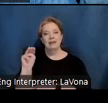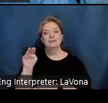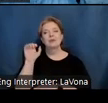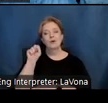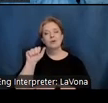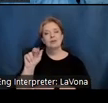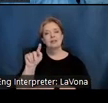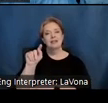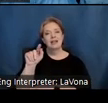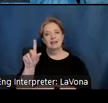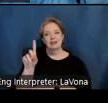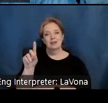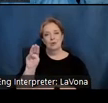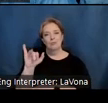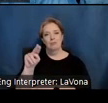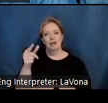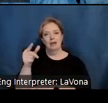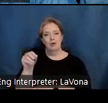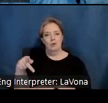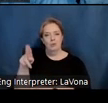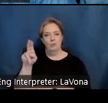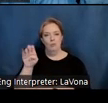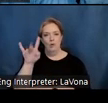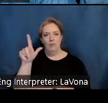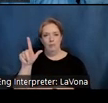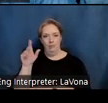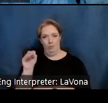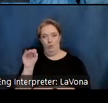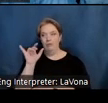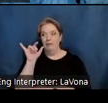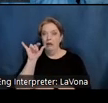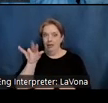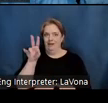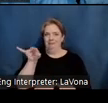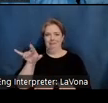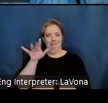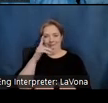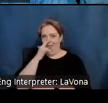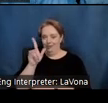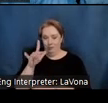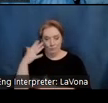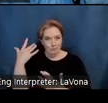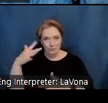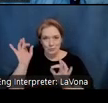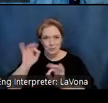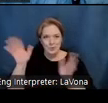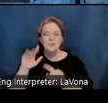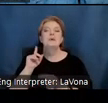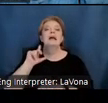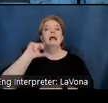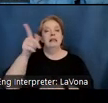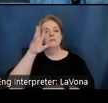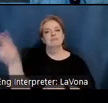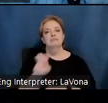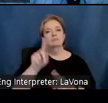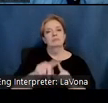which I think you would agree looks like quite an adventure. She would later transfer to Santa Fe Indian School, where she taught and